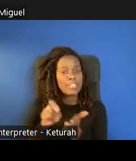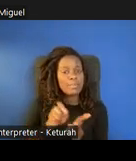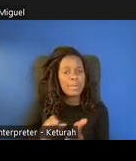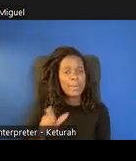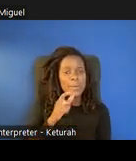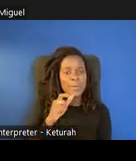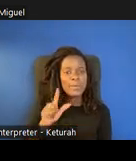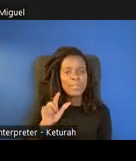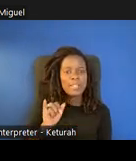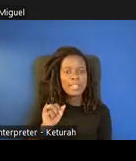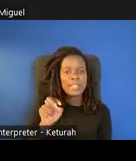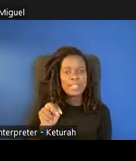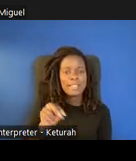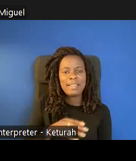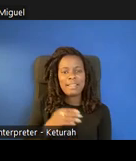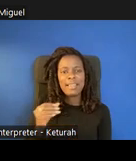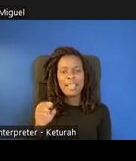And then they go through the story.